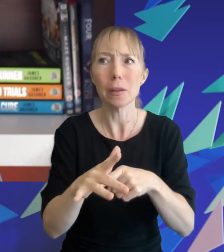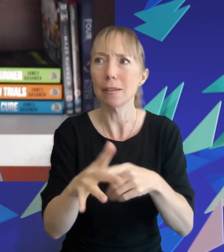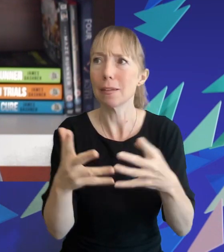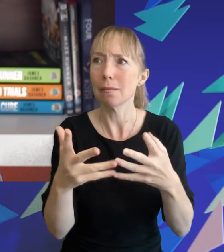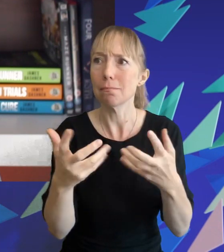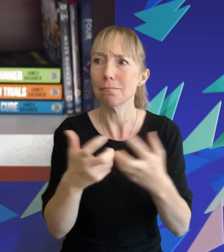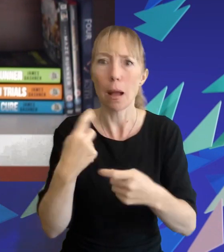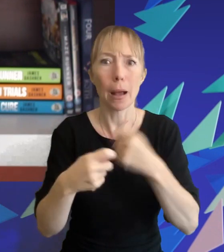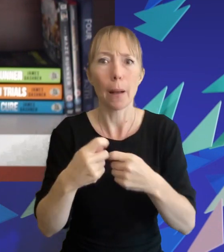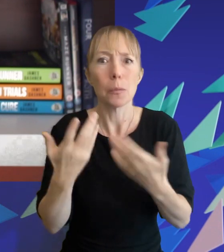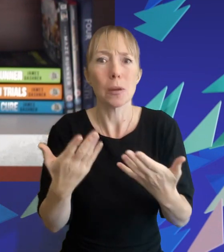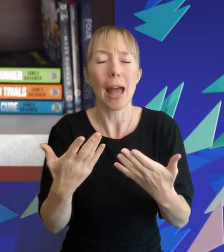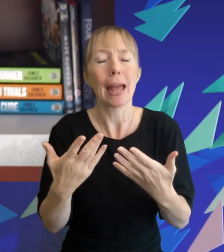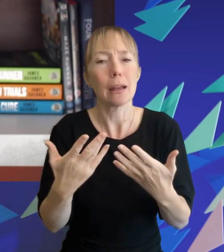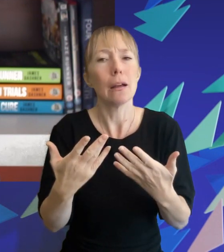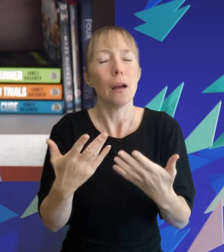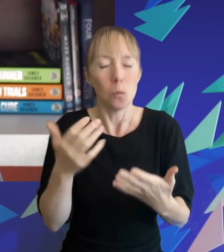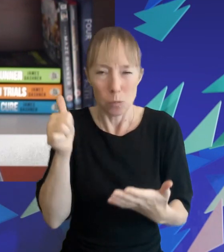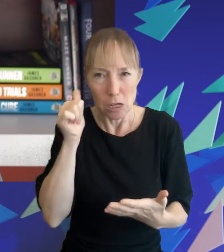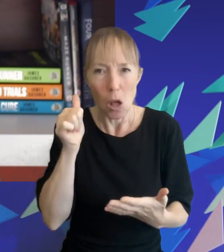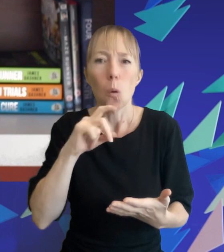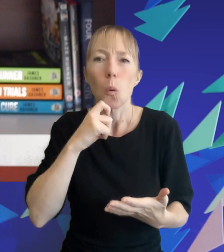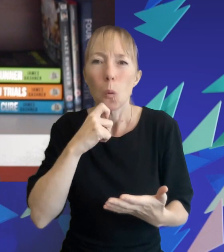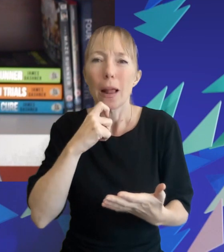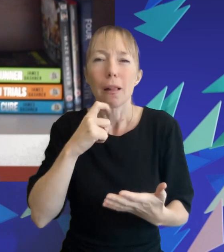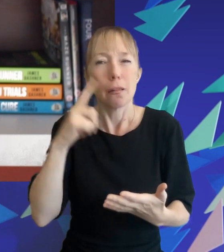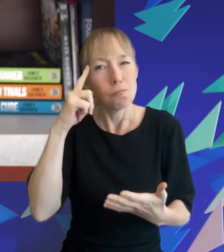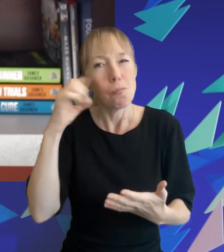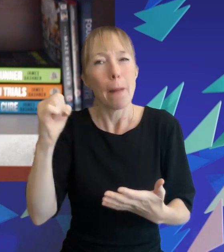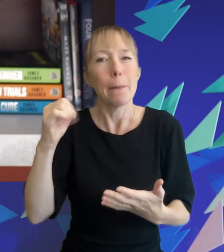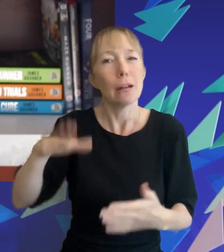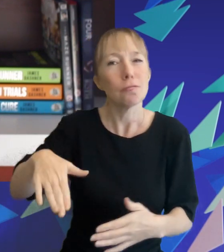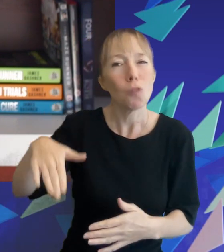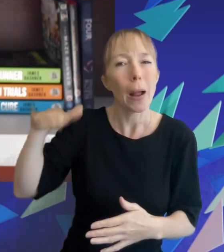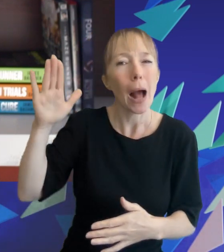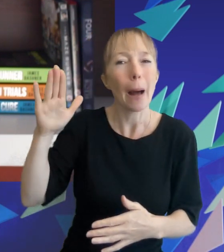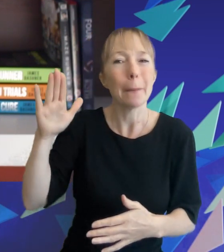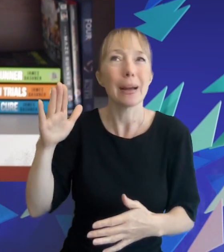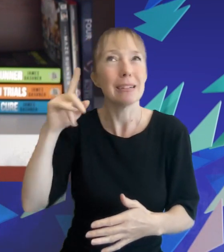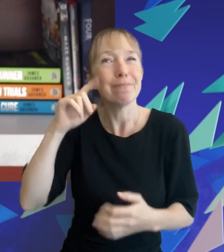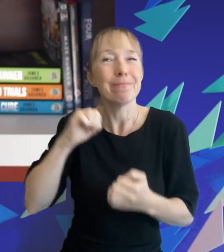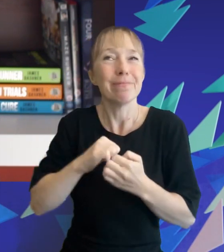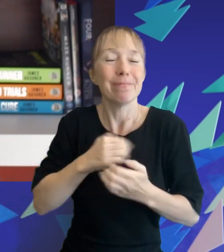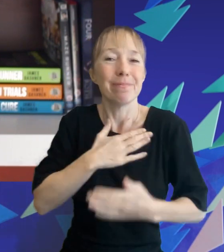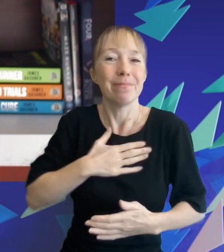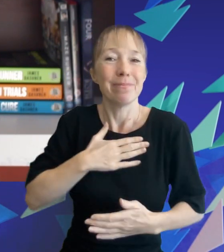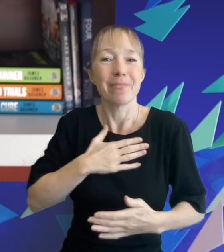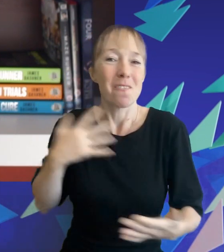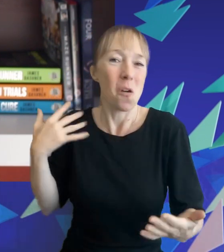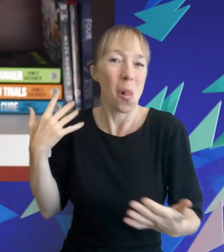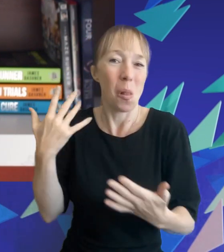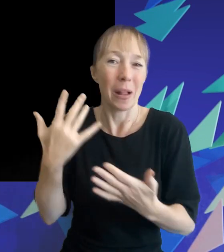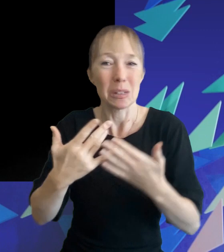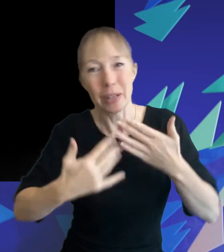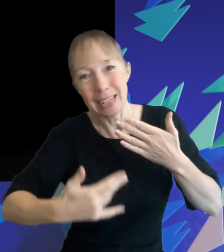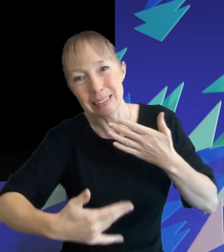positive that they will continue to be a reminder of people's childhoods and a source of great nostalgia for many many more years to